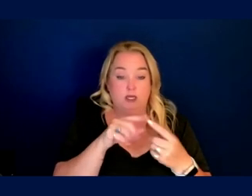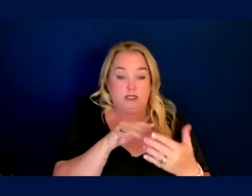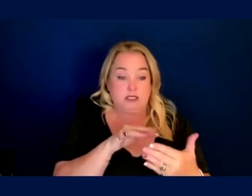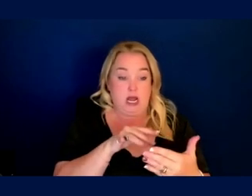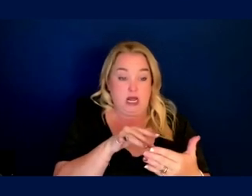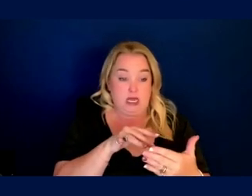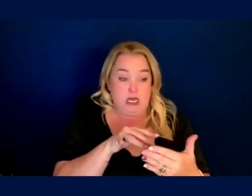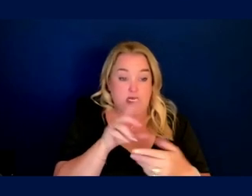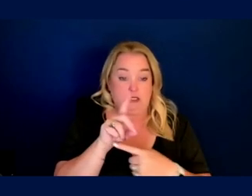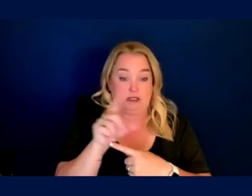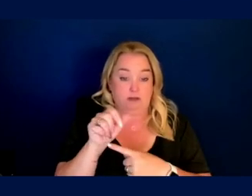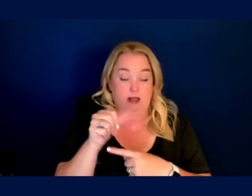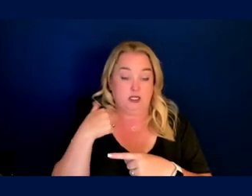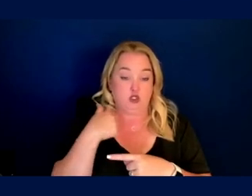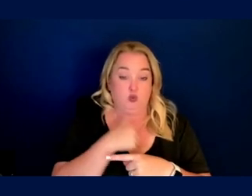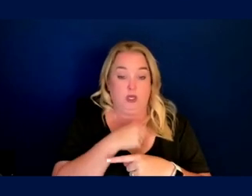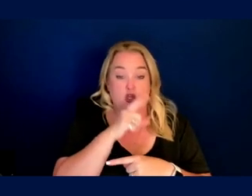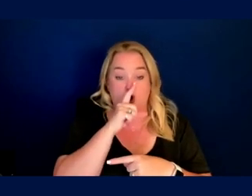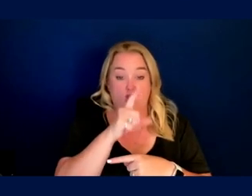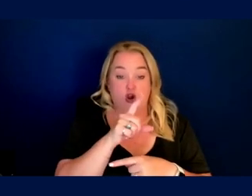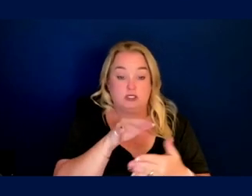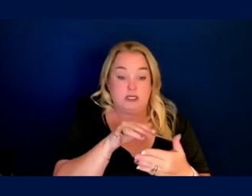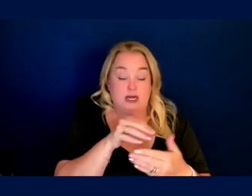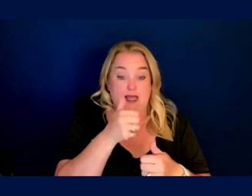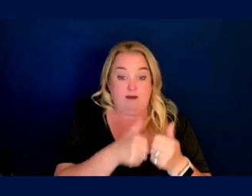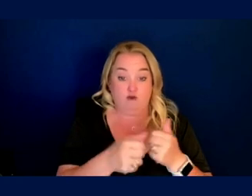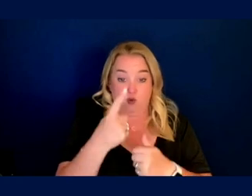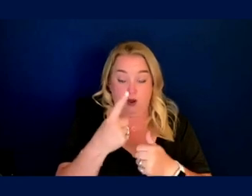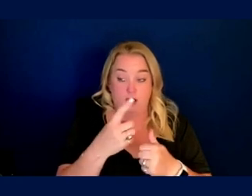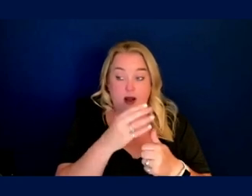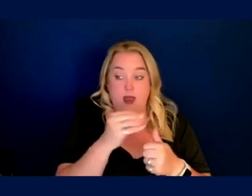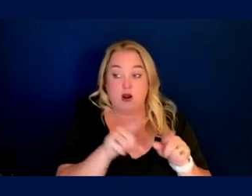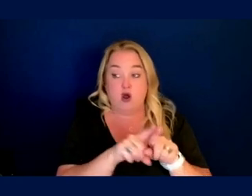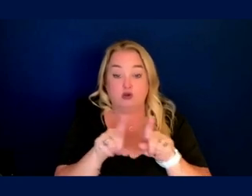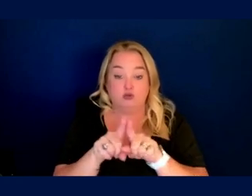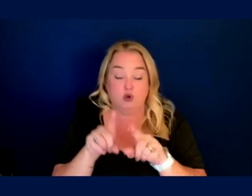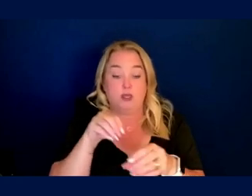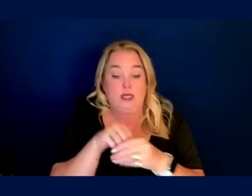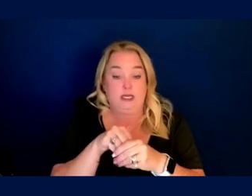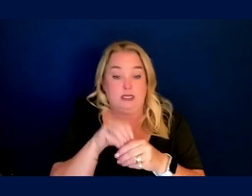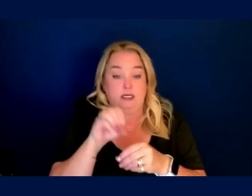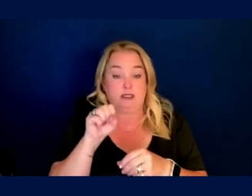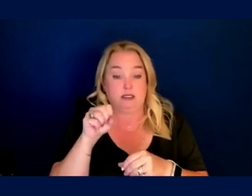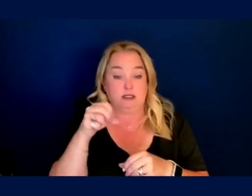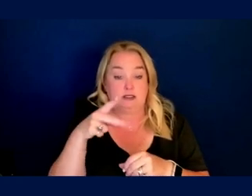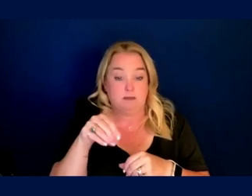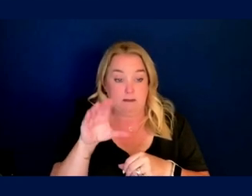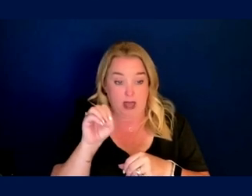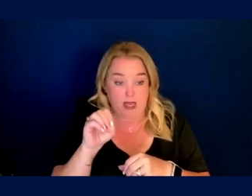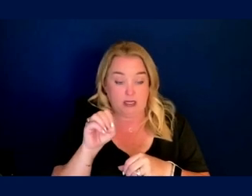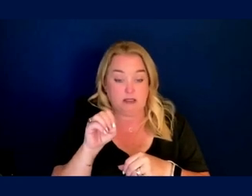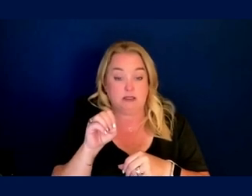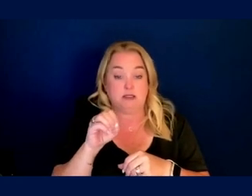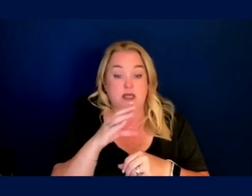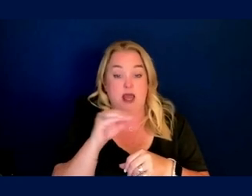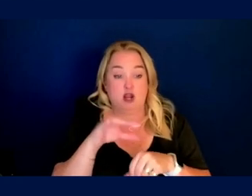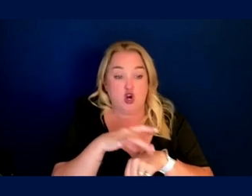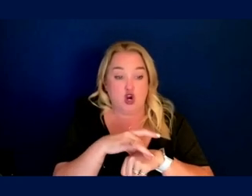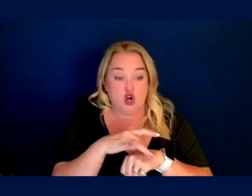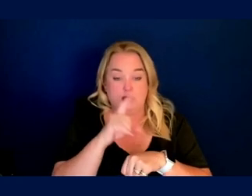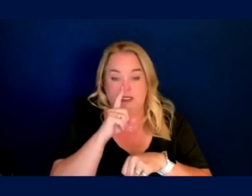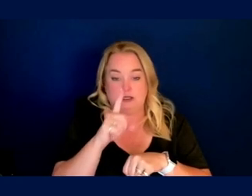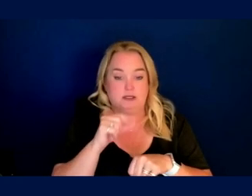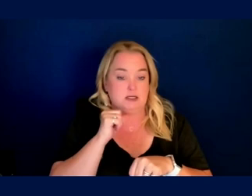are studying everyone, but also studying in space and studying earth. It's not as different as we think. So